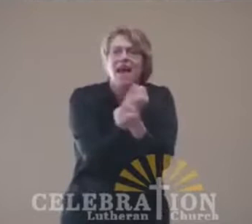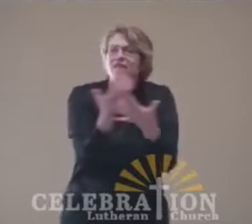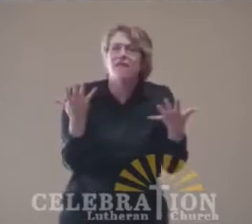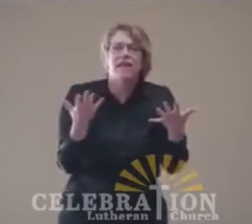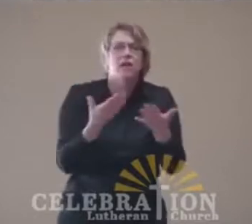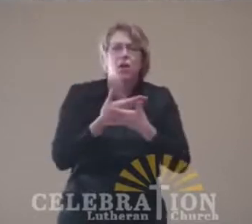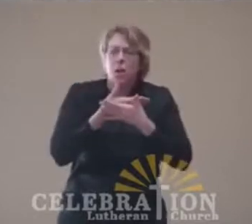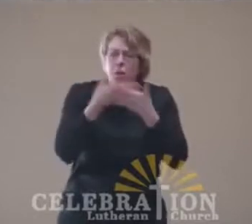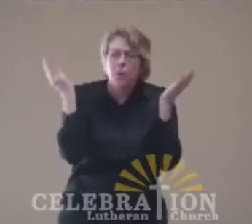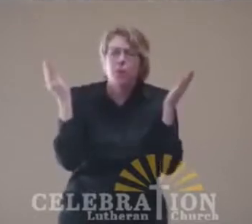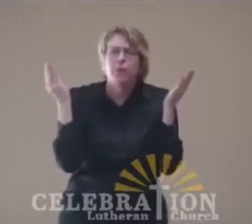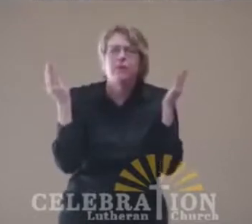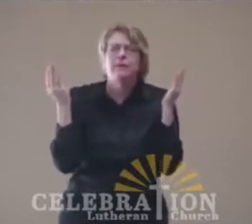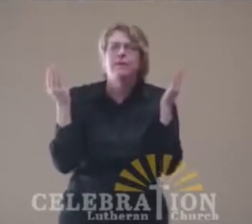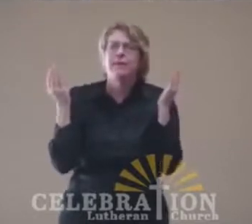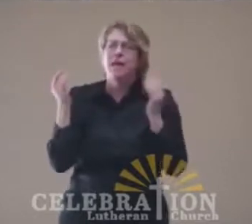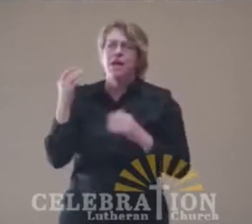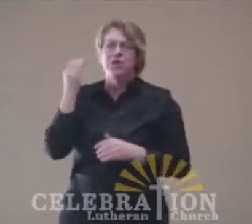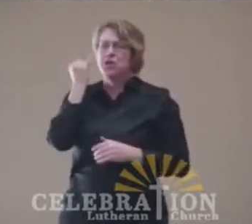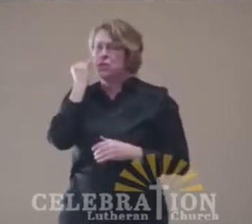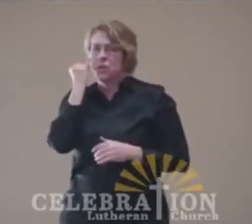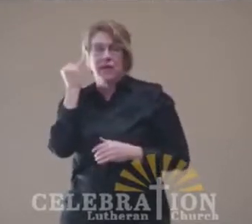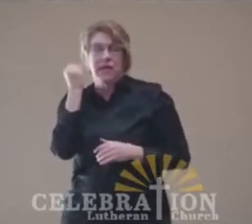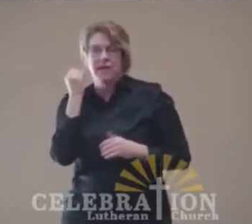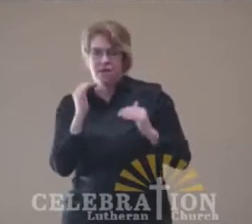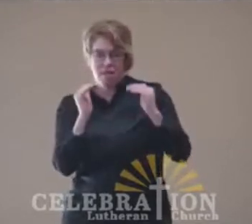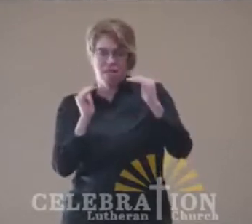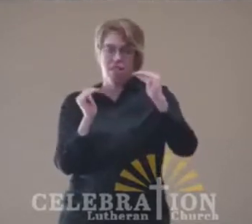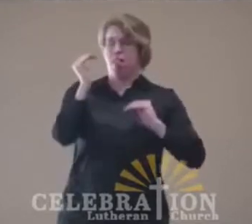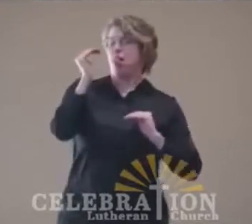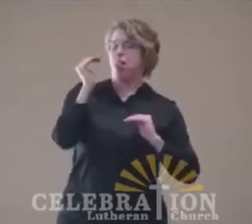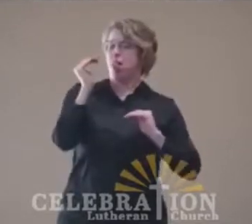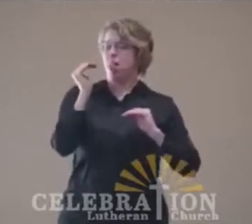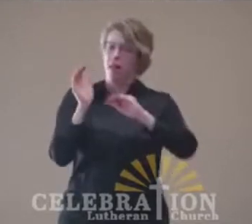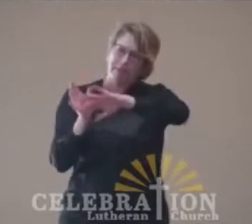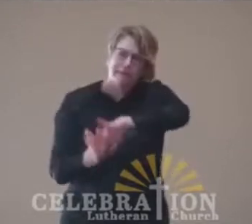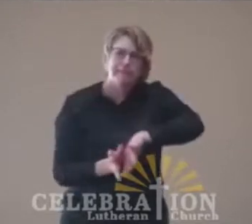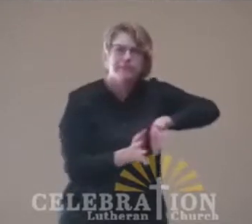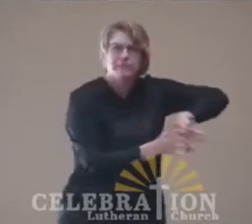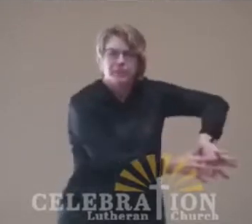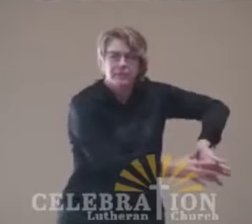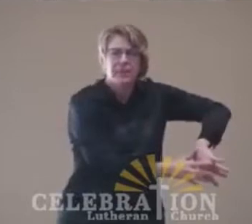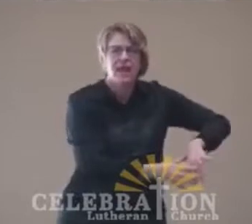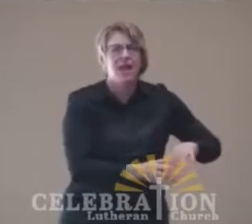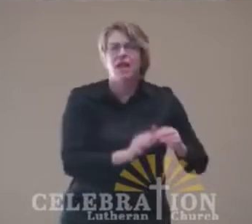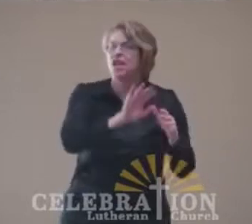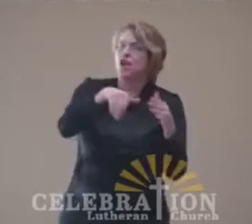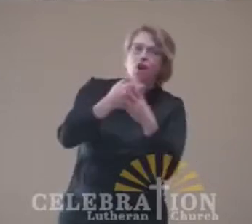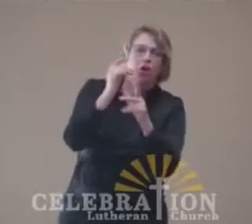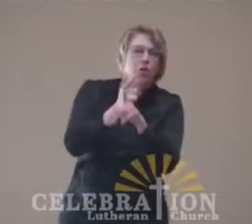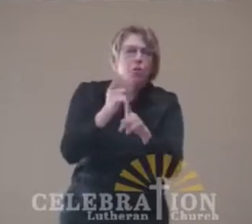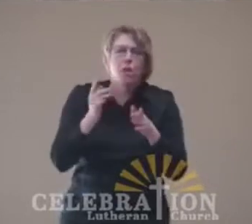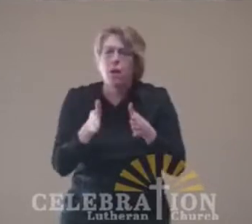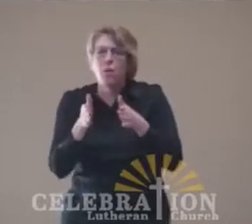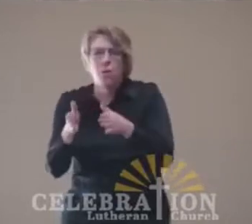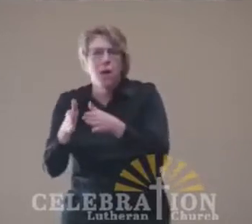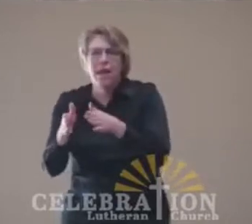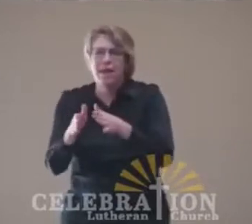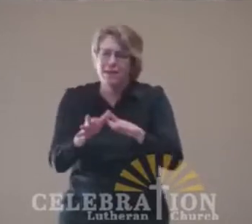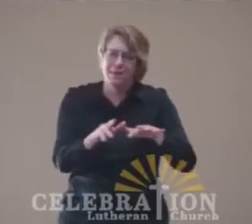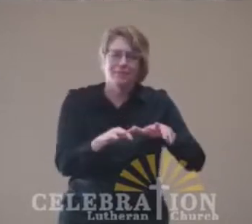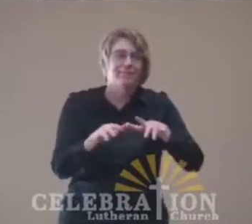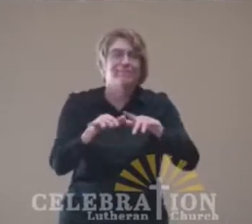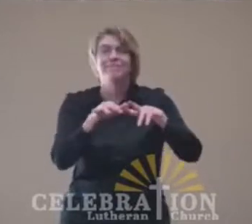else, sweeping injustice downstream and out of the way, pools of righteousness seeping up all around from the ground.